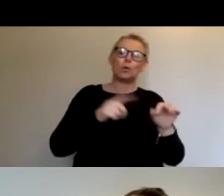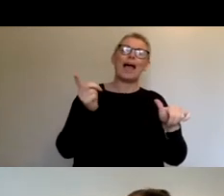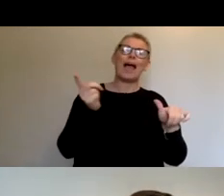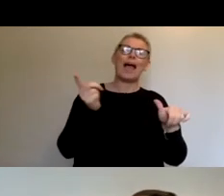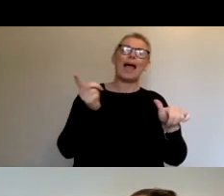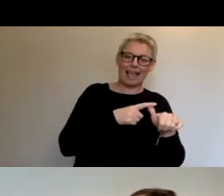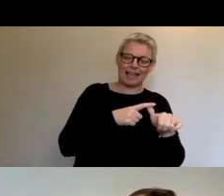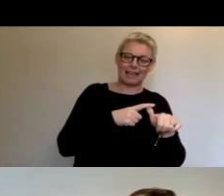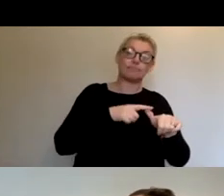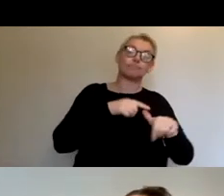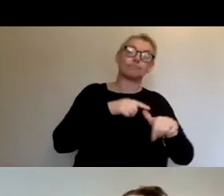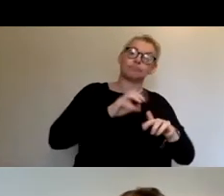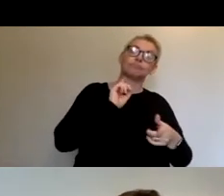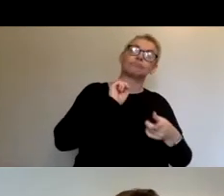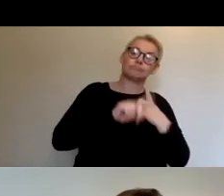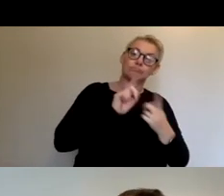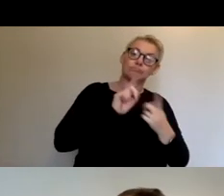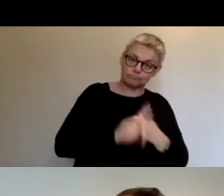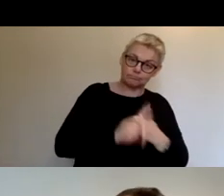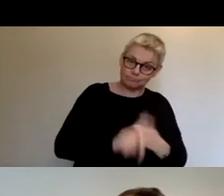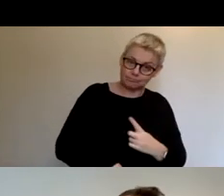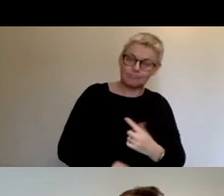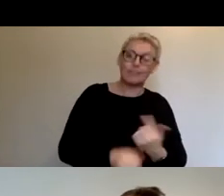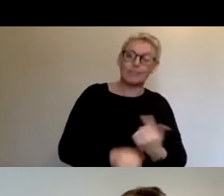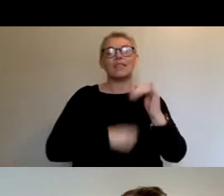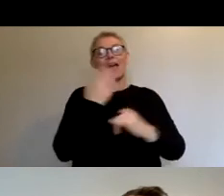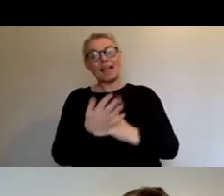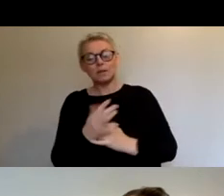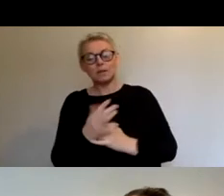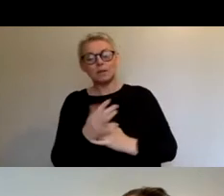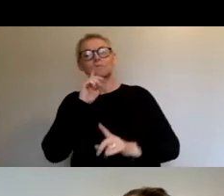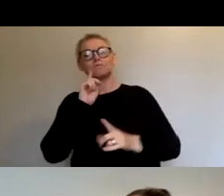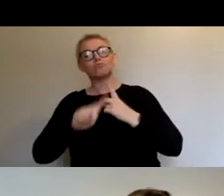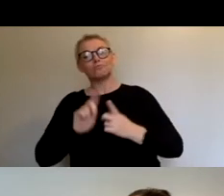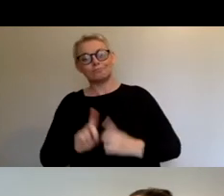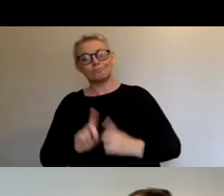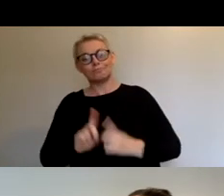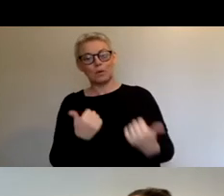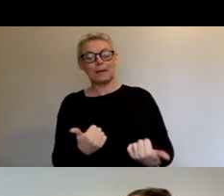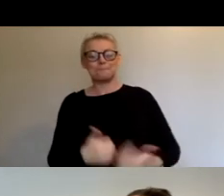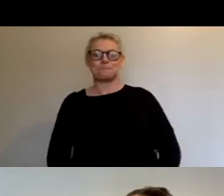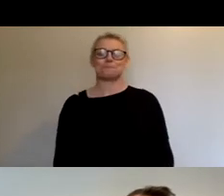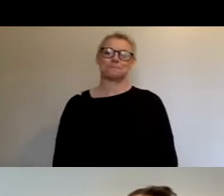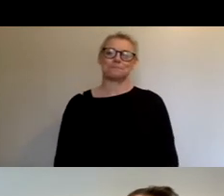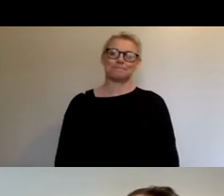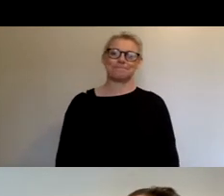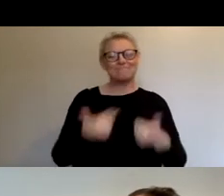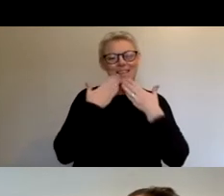as you have them to help avoid a rush at the end. And that's using the Q&A panel, not the chat. Thanks.